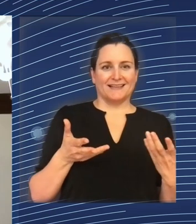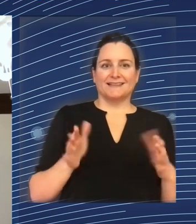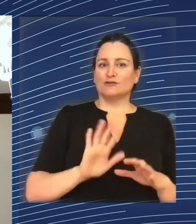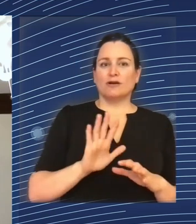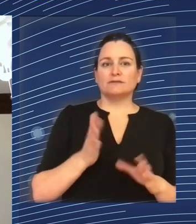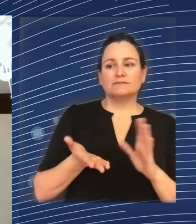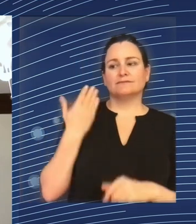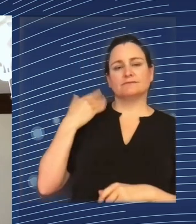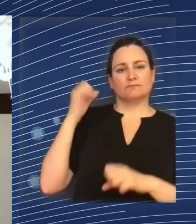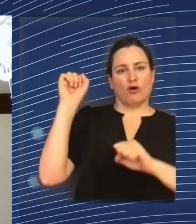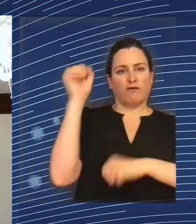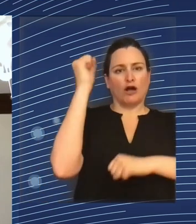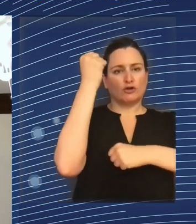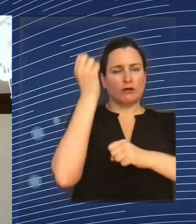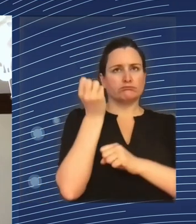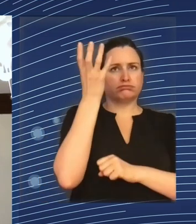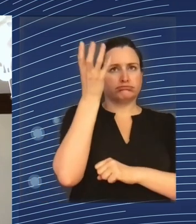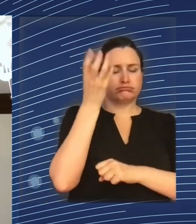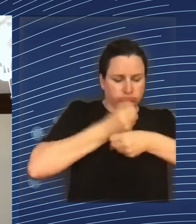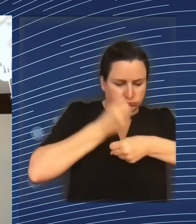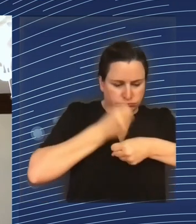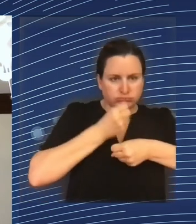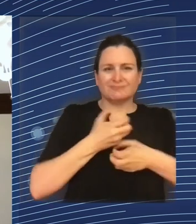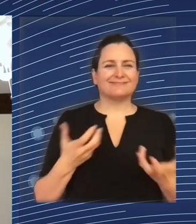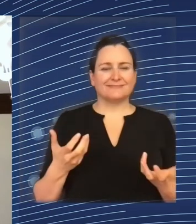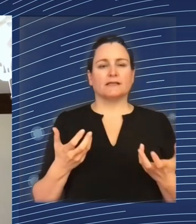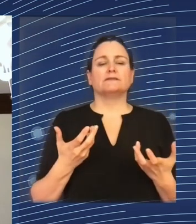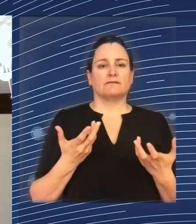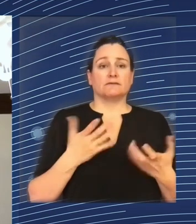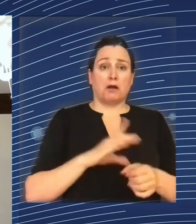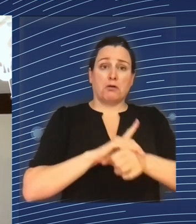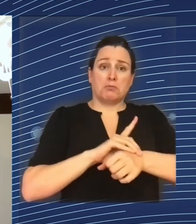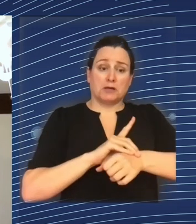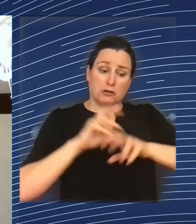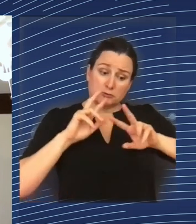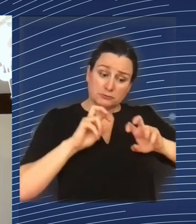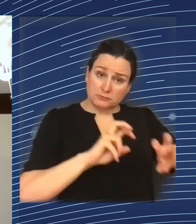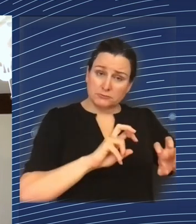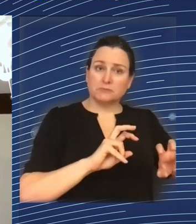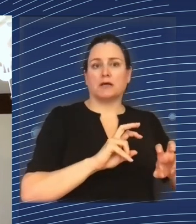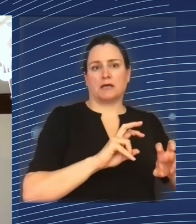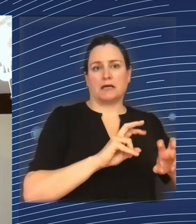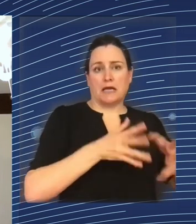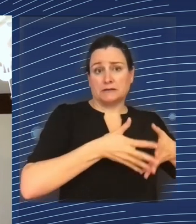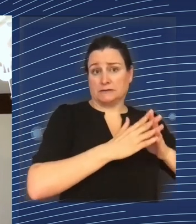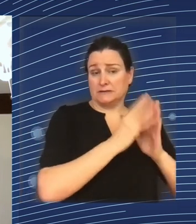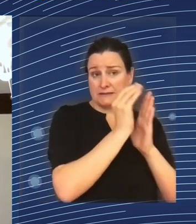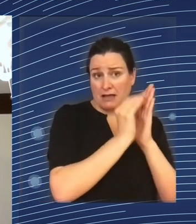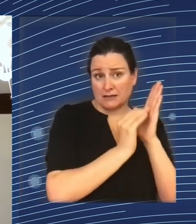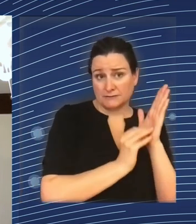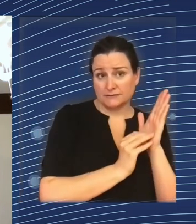So you've had medical research, you had design. That's what Inditex does well. It's not the producing of the causes, the design.